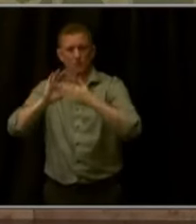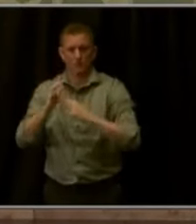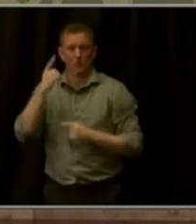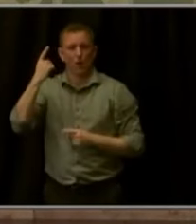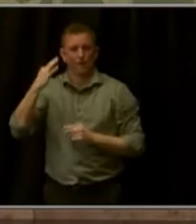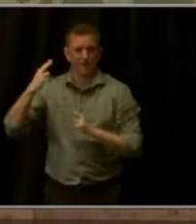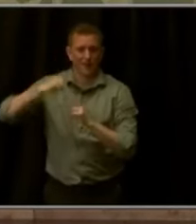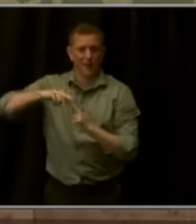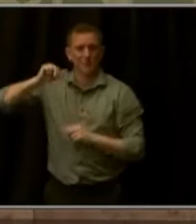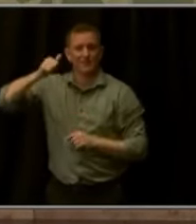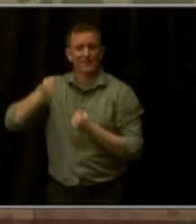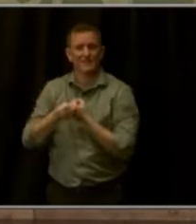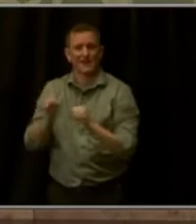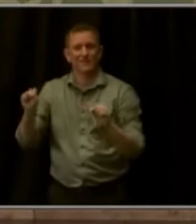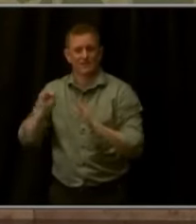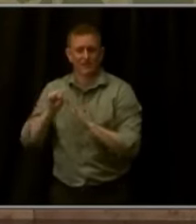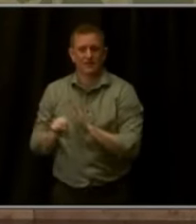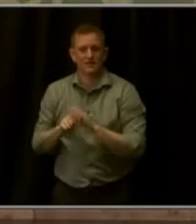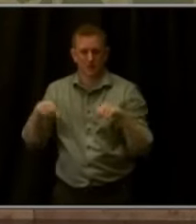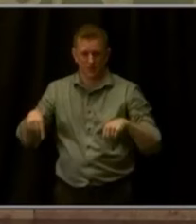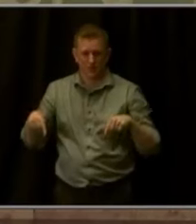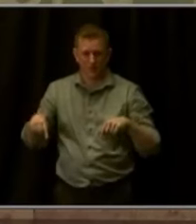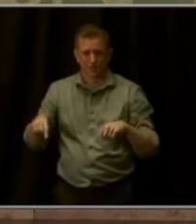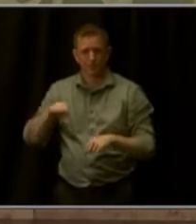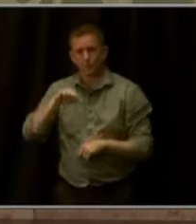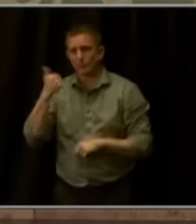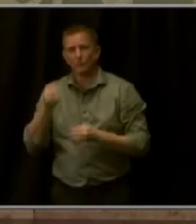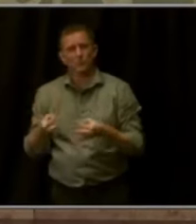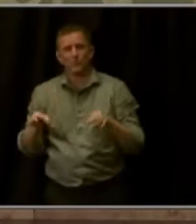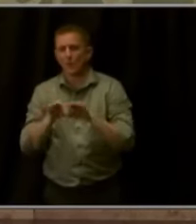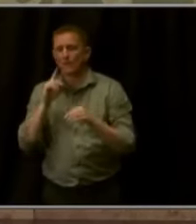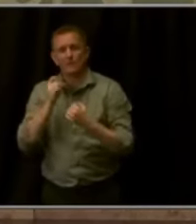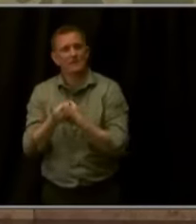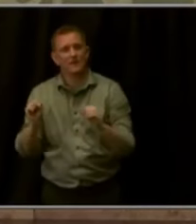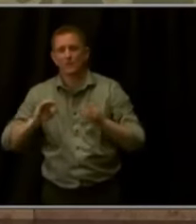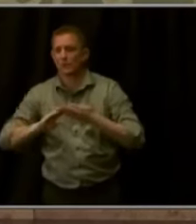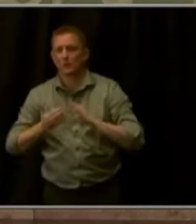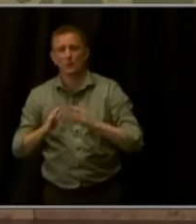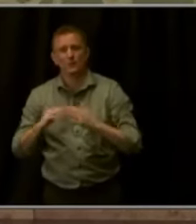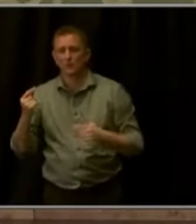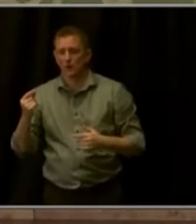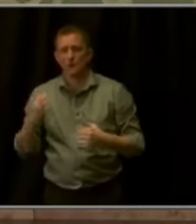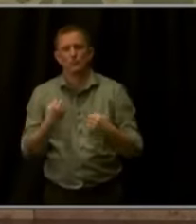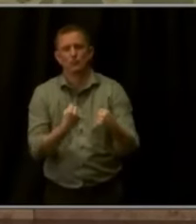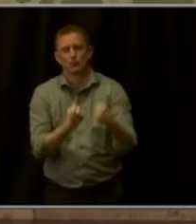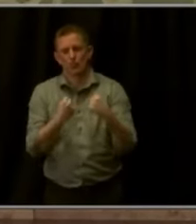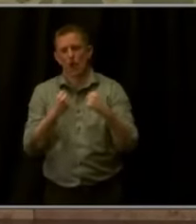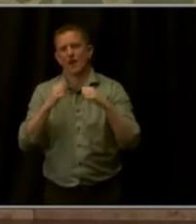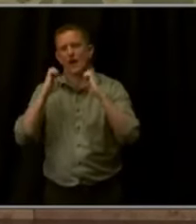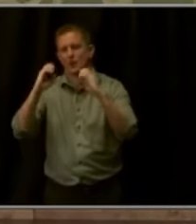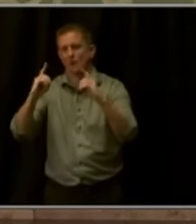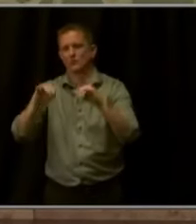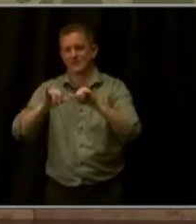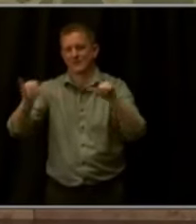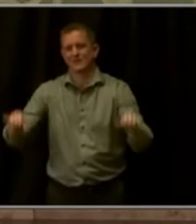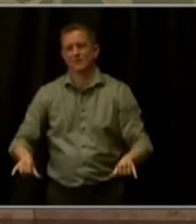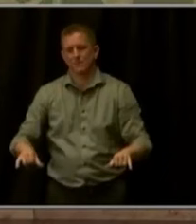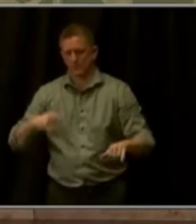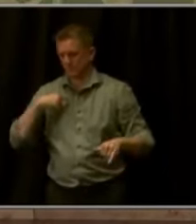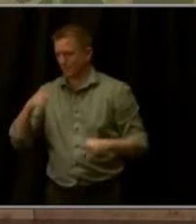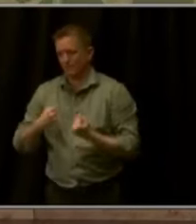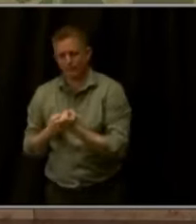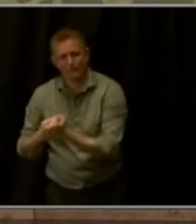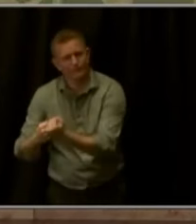another important element of safe Colorado communities is a strong education system that serves everybody and provides